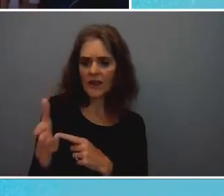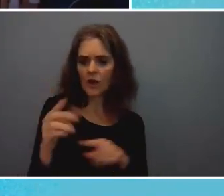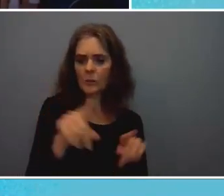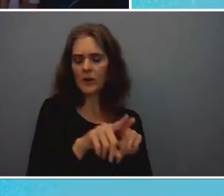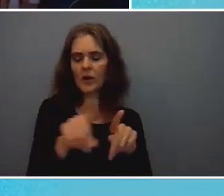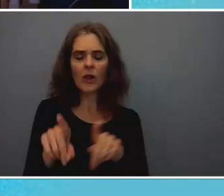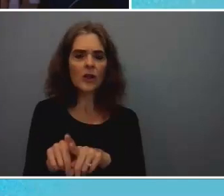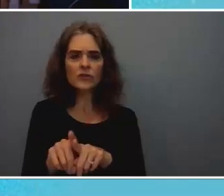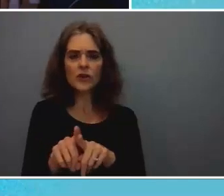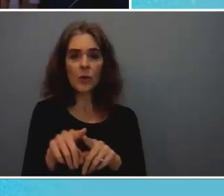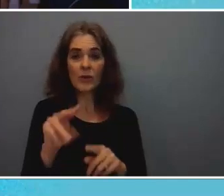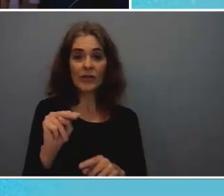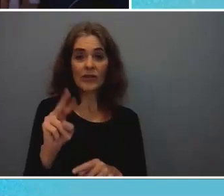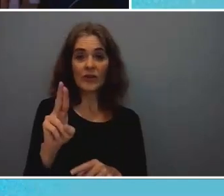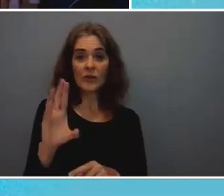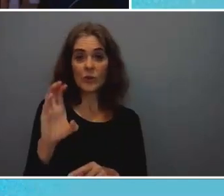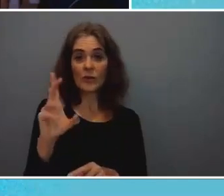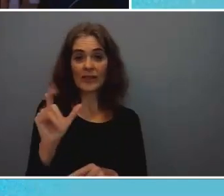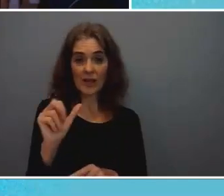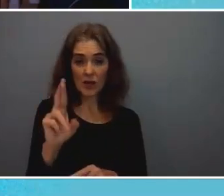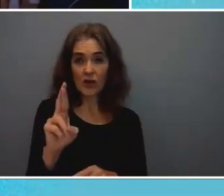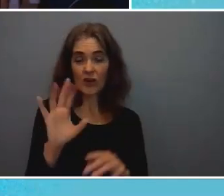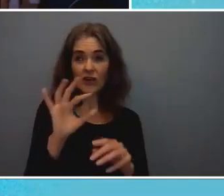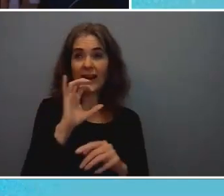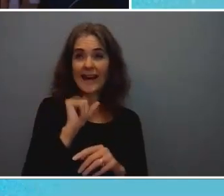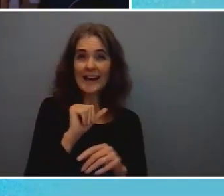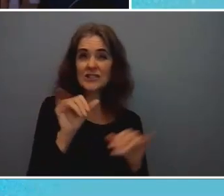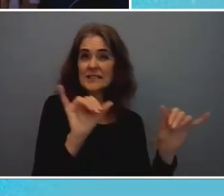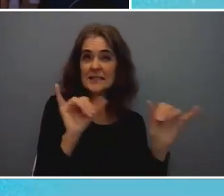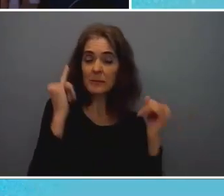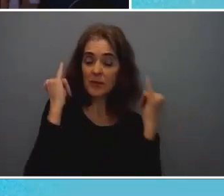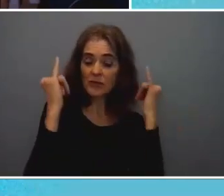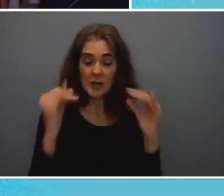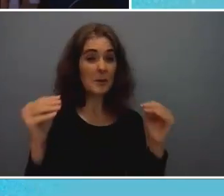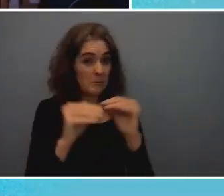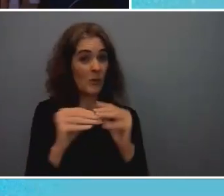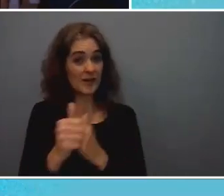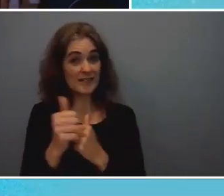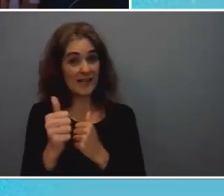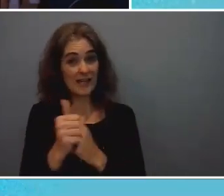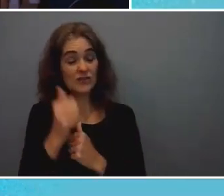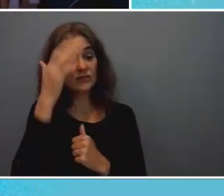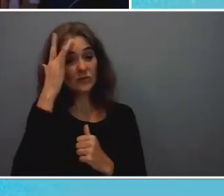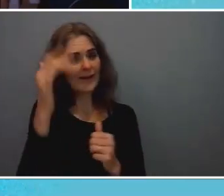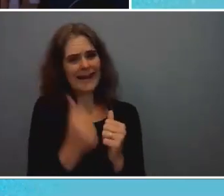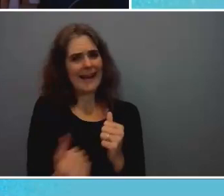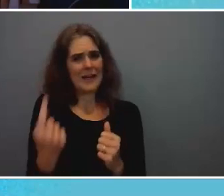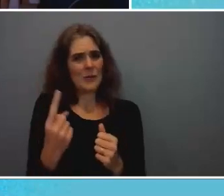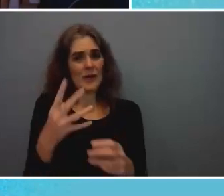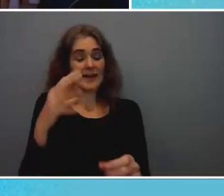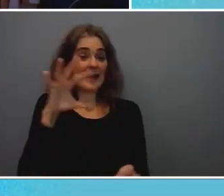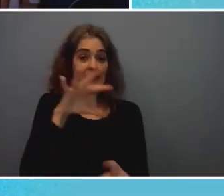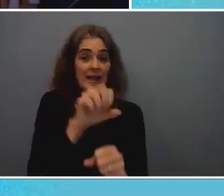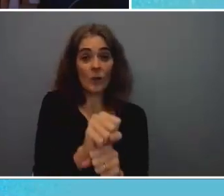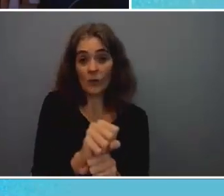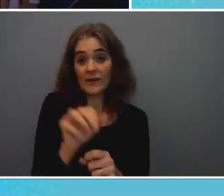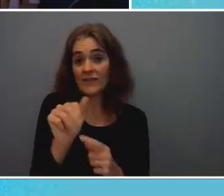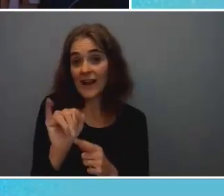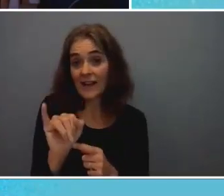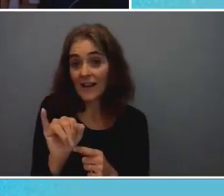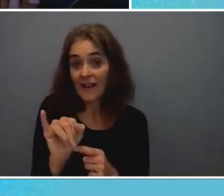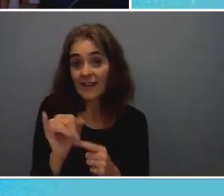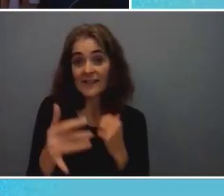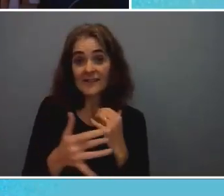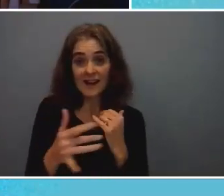of the nuclear age except more dangerous because anybody uh can get hold uh of a lot of this a lot of ai